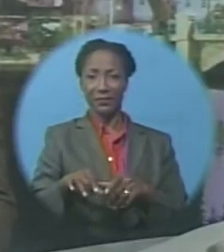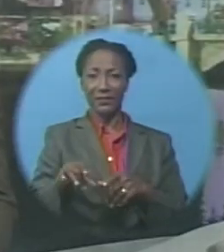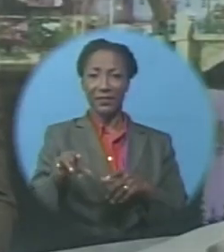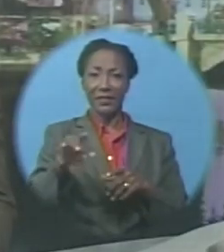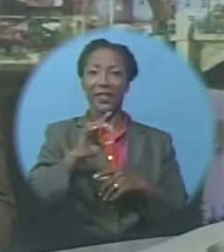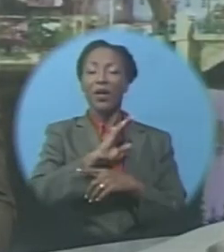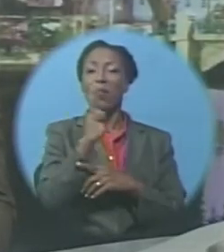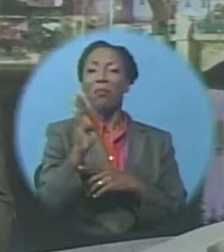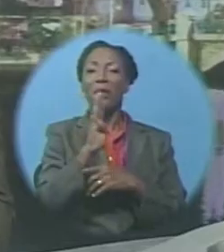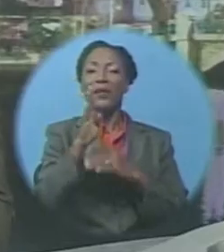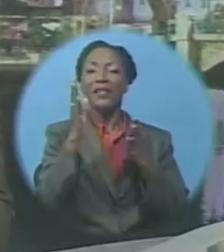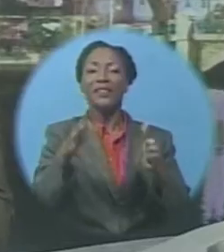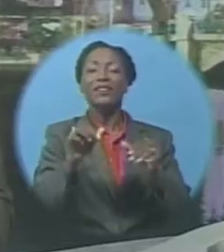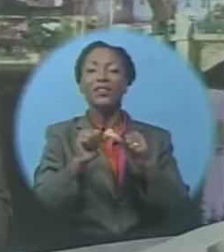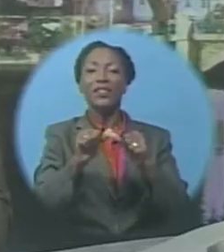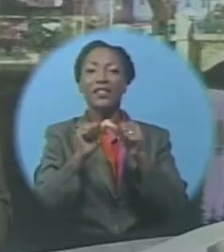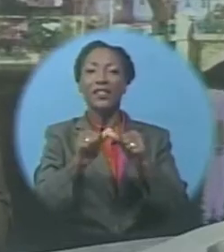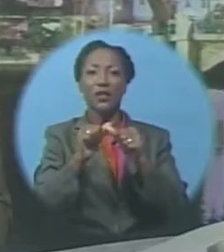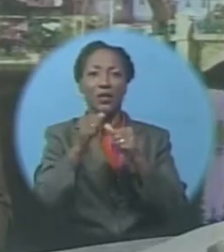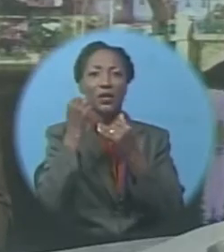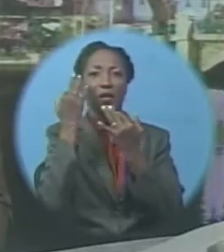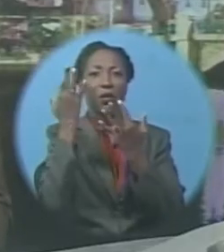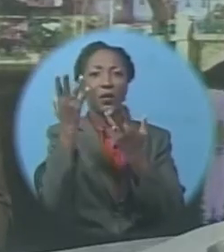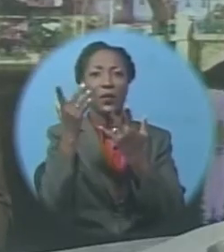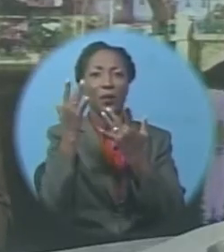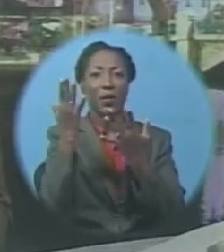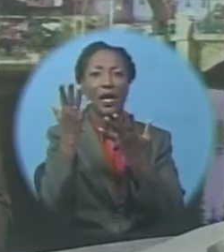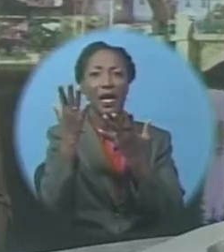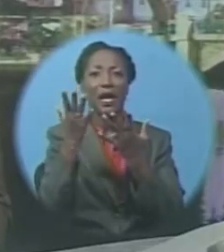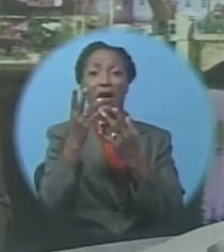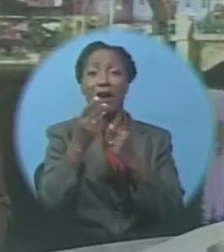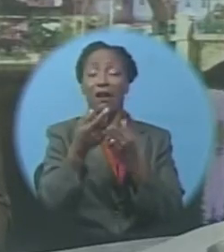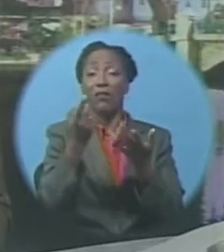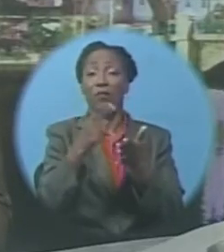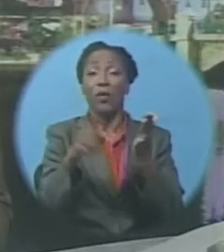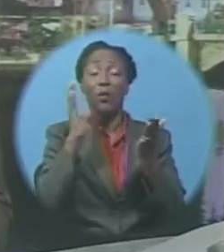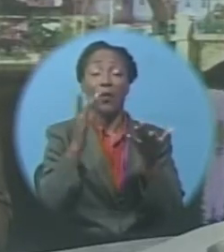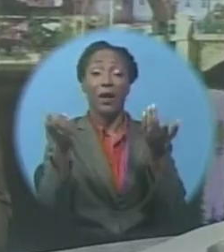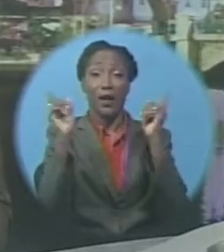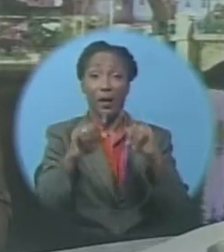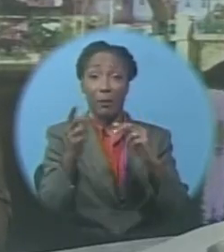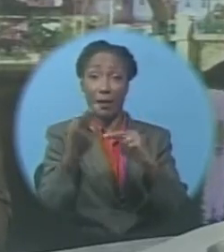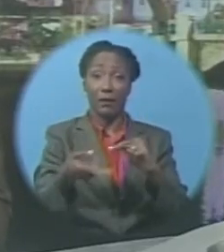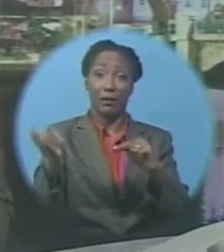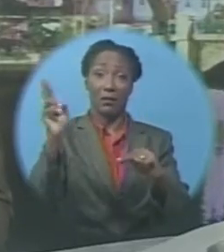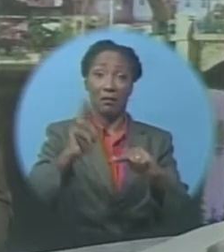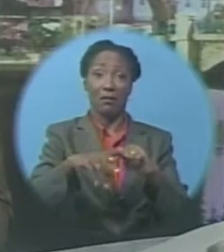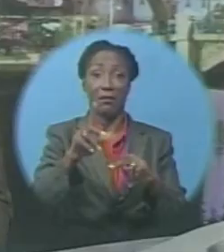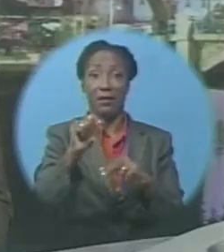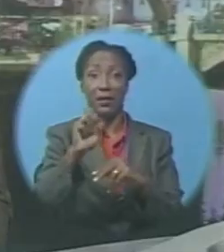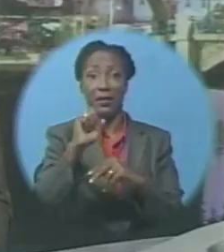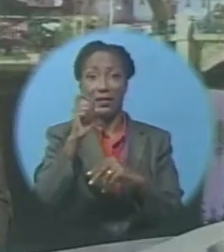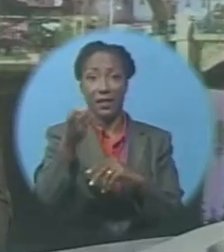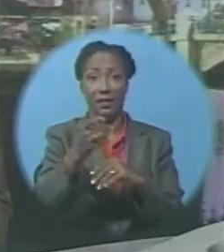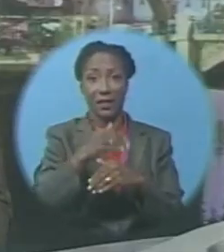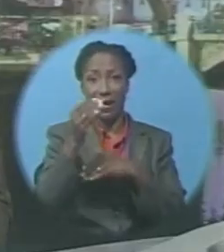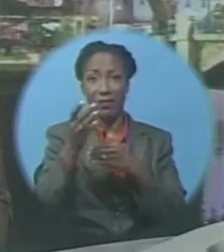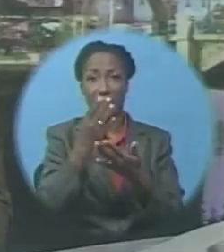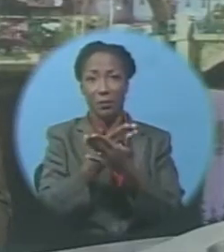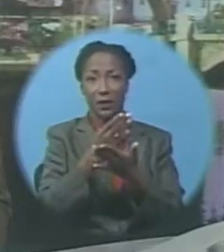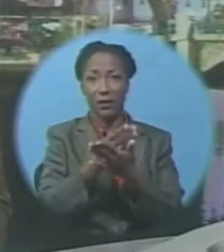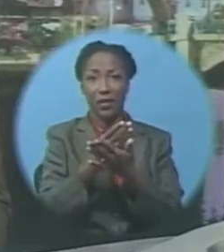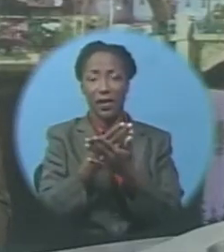As Barbadians continue to anticipate the effects of increasing taxes following the budget, a local charity is